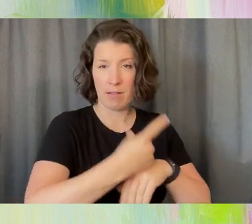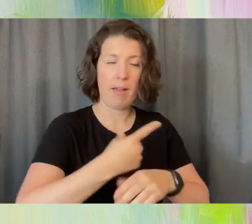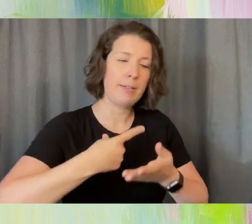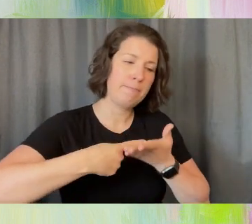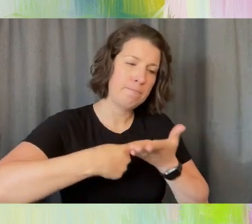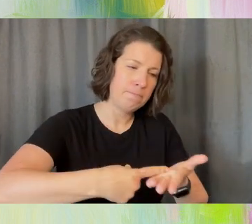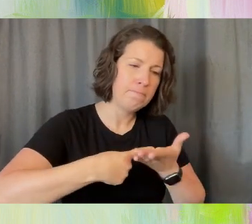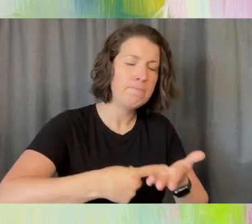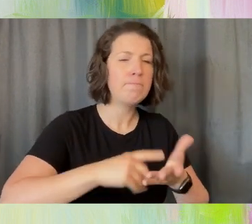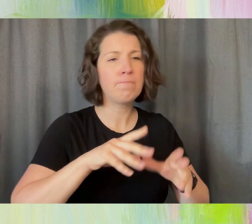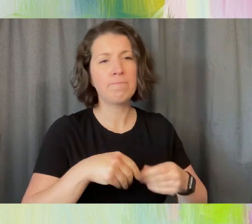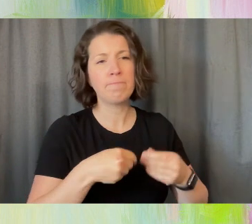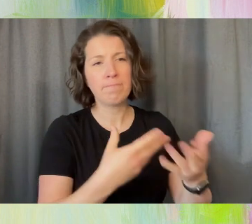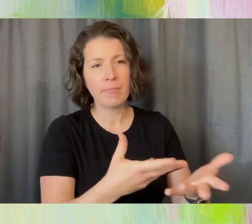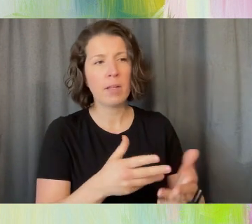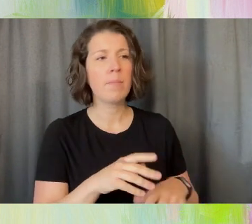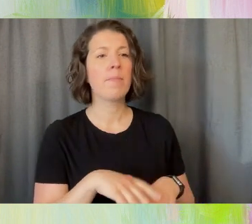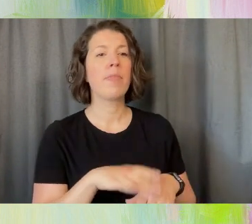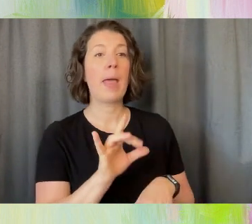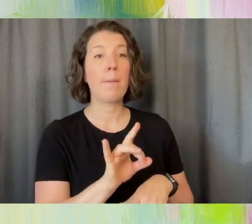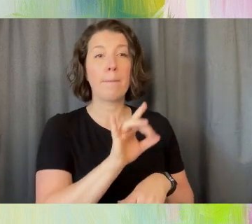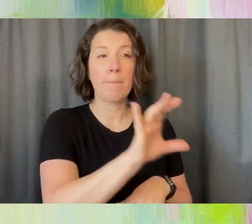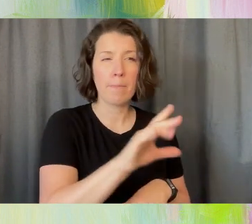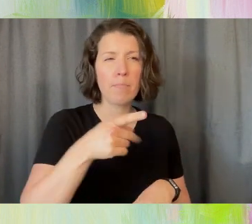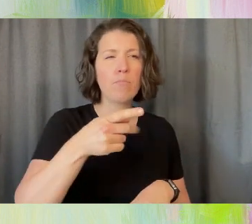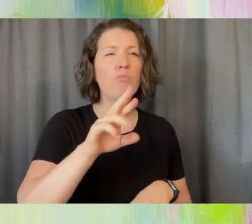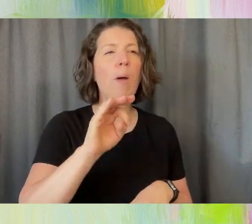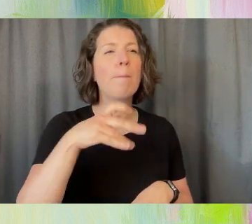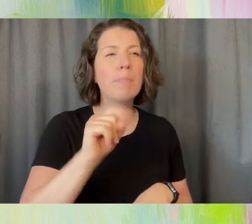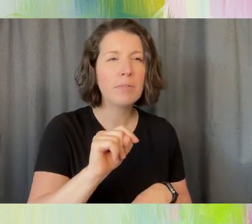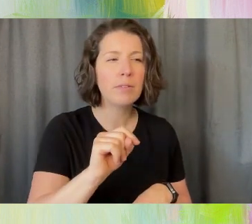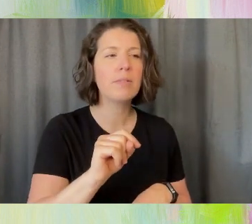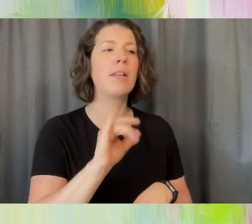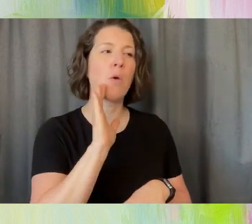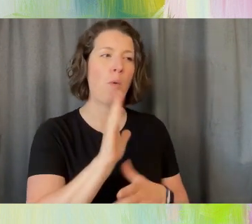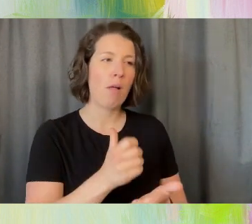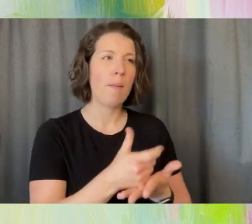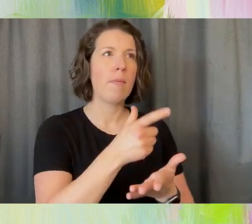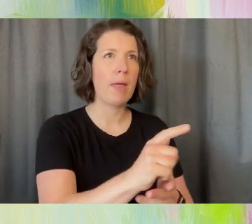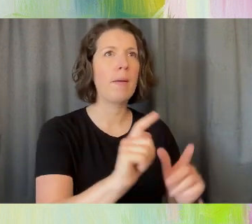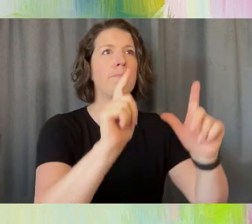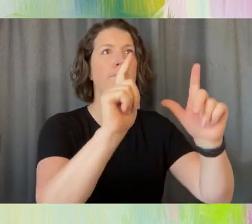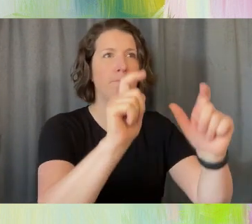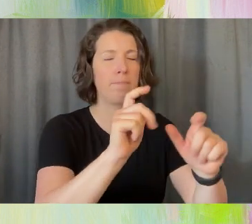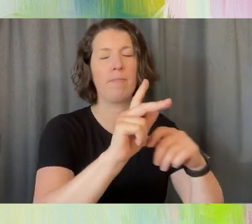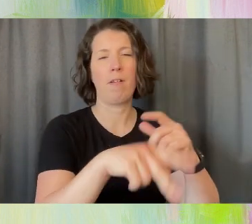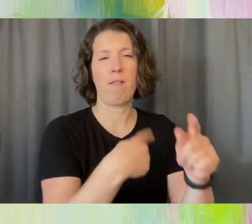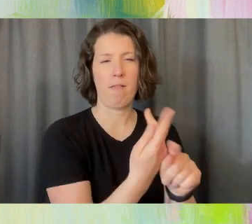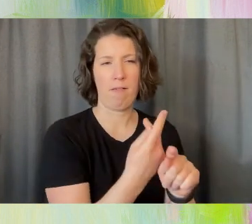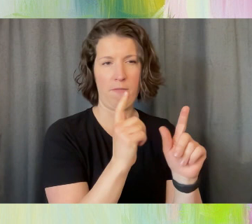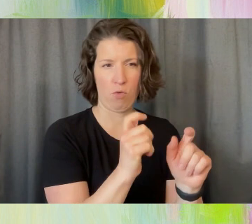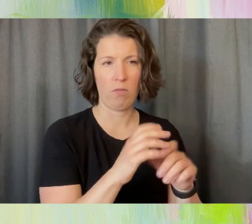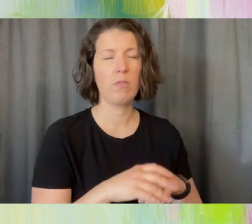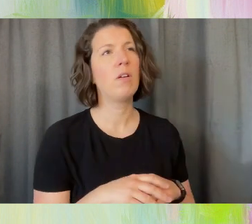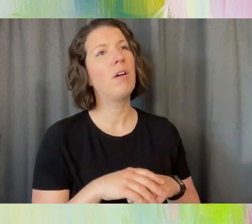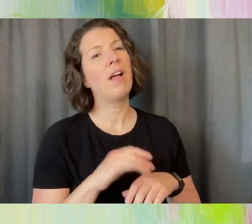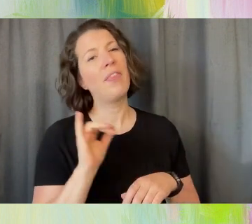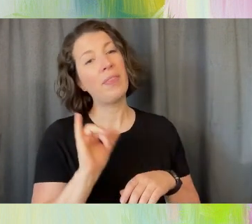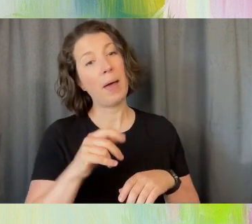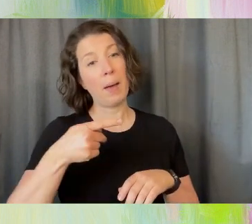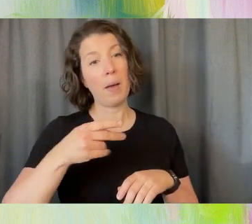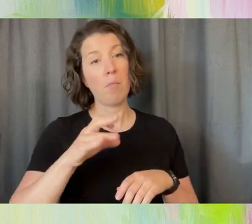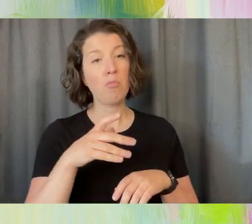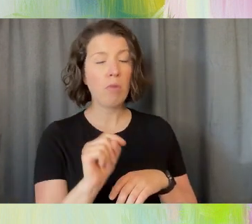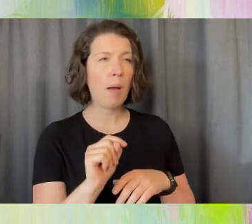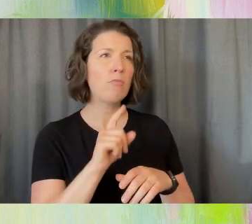them the prompt that will elicit the photo that they want to take. The prompts go for maybe from more abstract to then